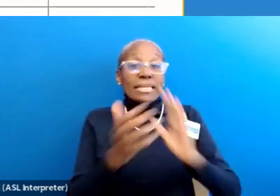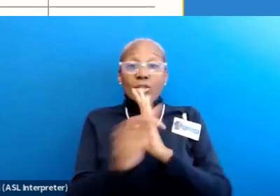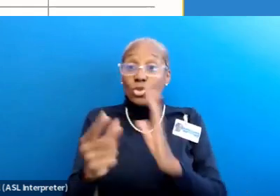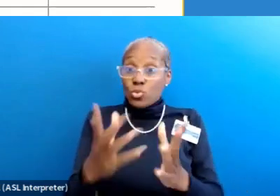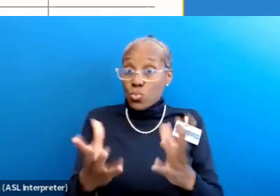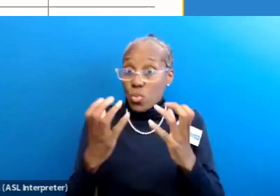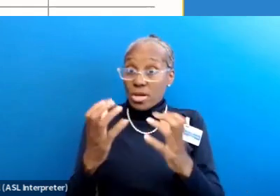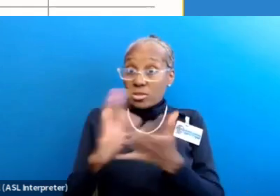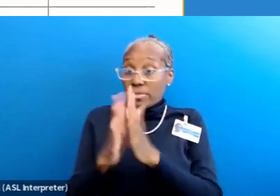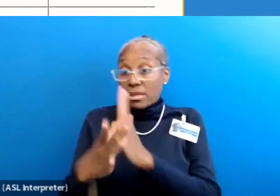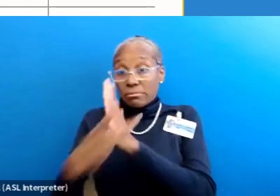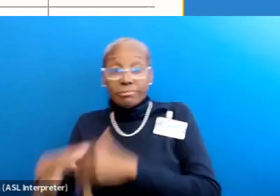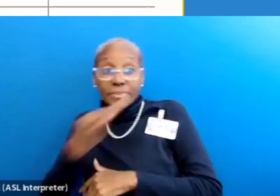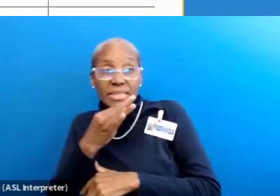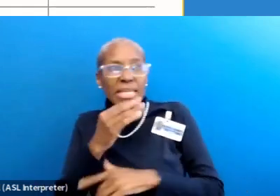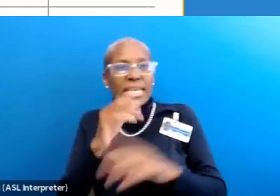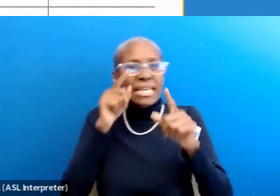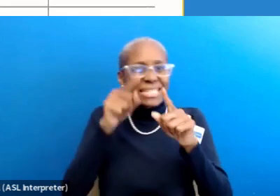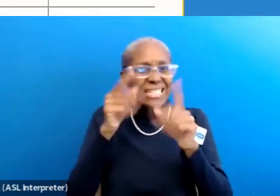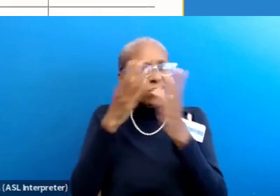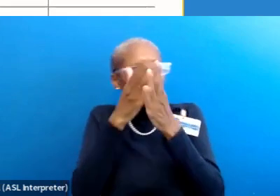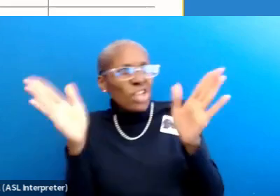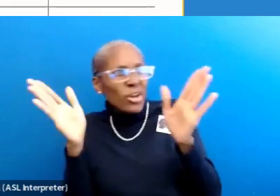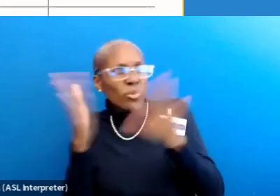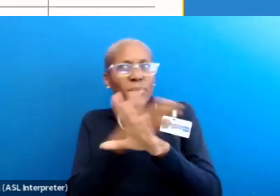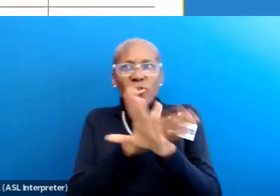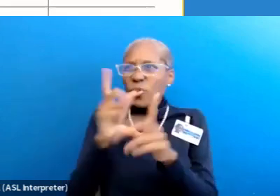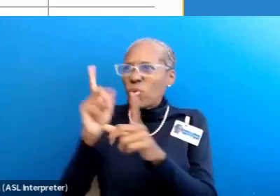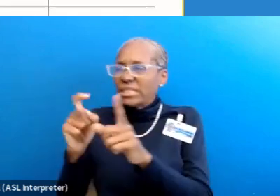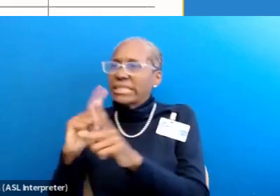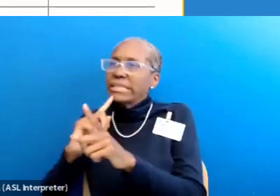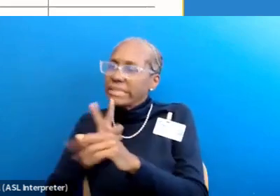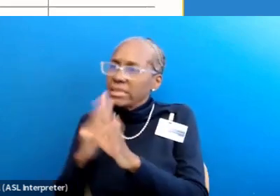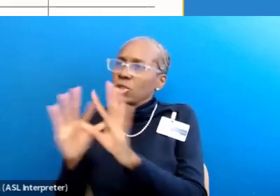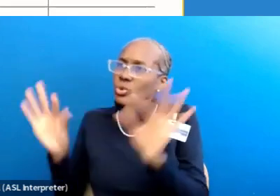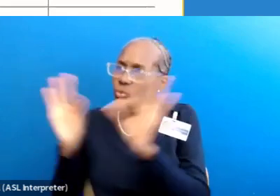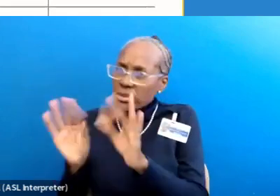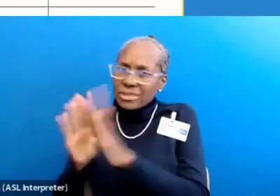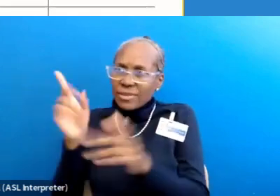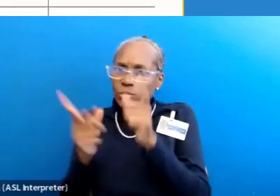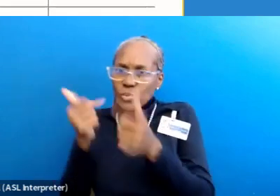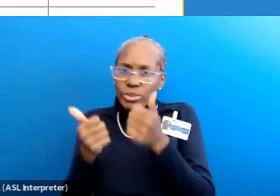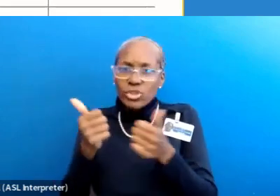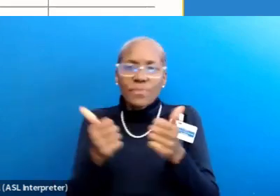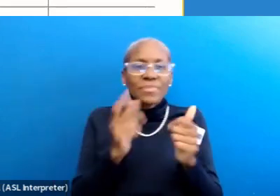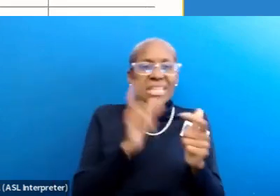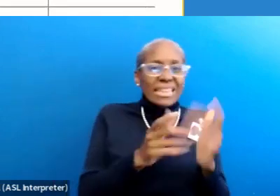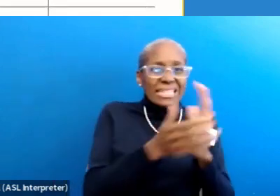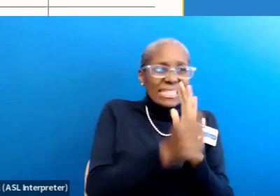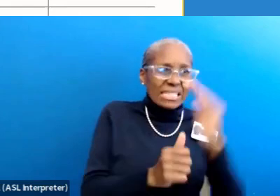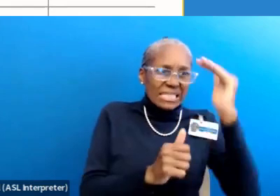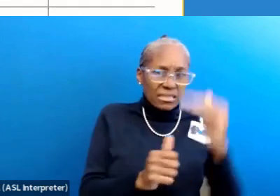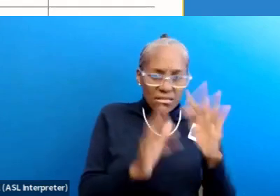is this an area for general improvement? Or am I in need of critical development? Is refining the skill